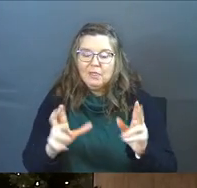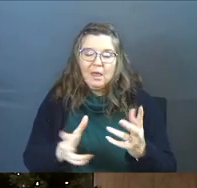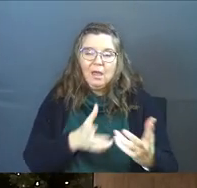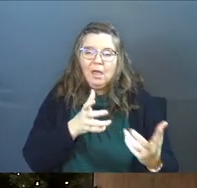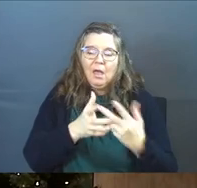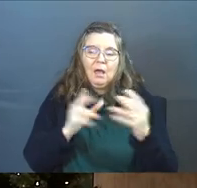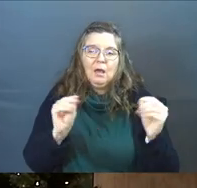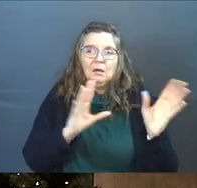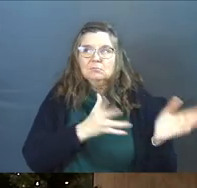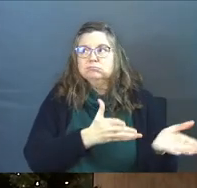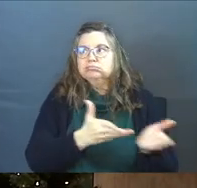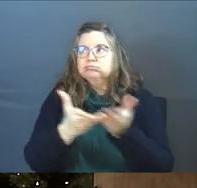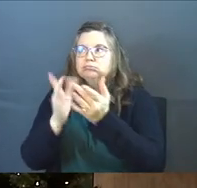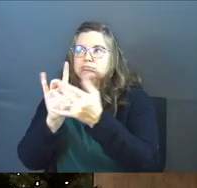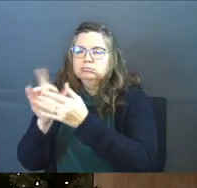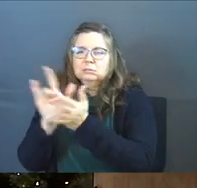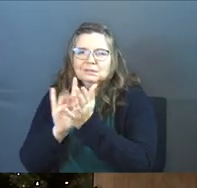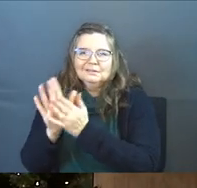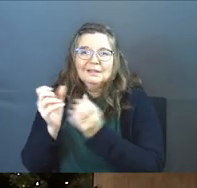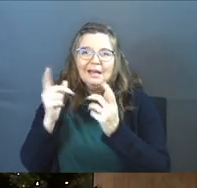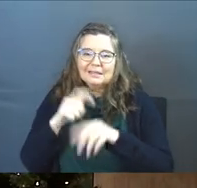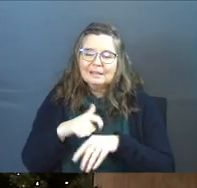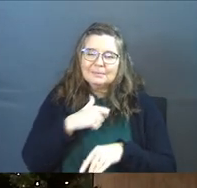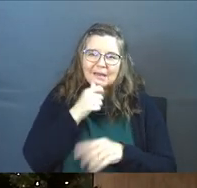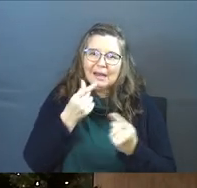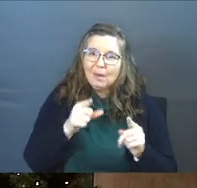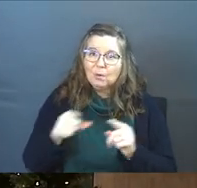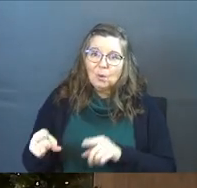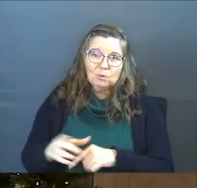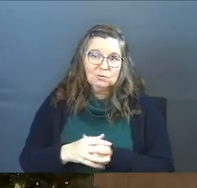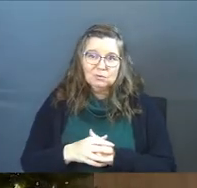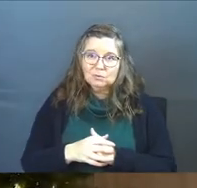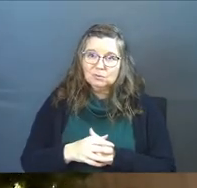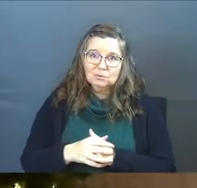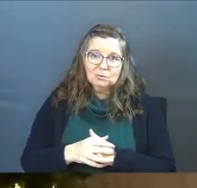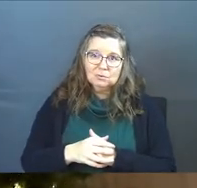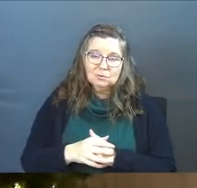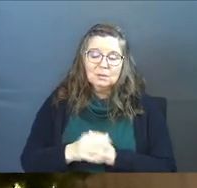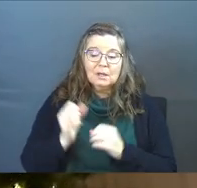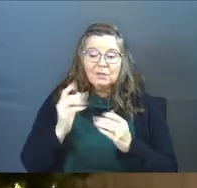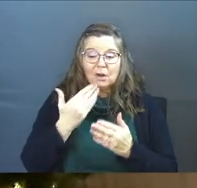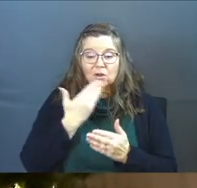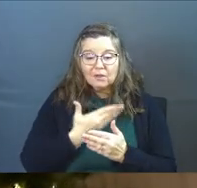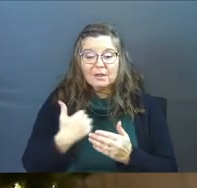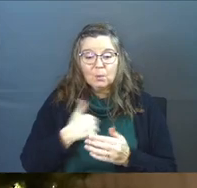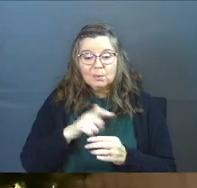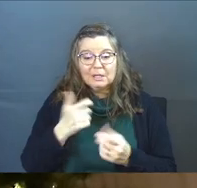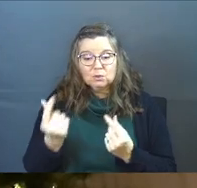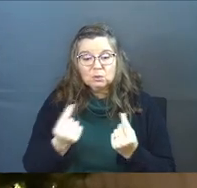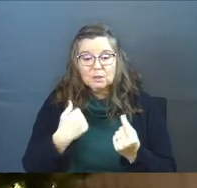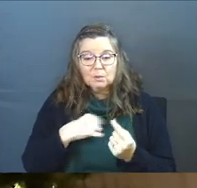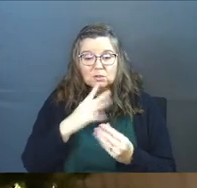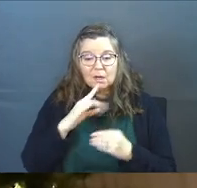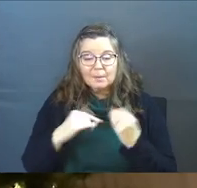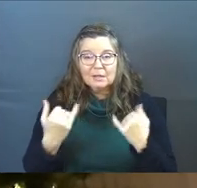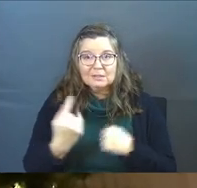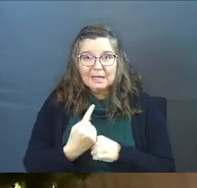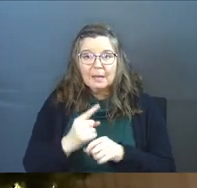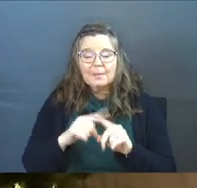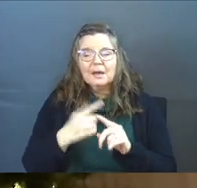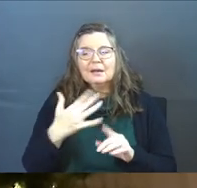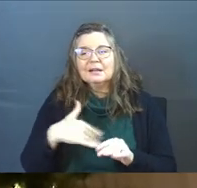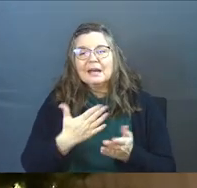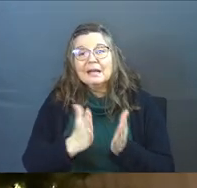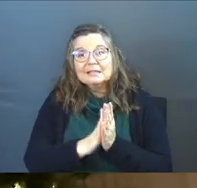magically bring them over the edge. Because a lot of times, that's not how it goes. So there a lot of good things that we need to do that we talked about today.